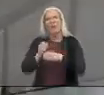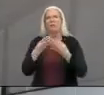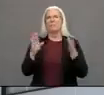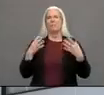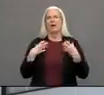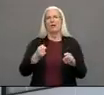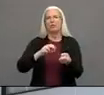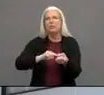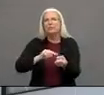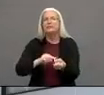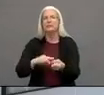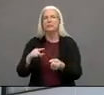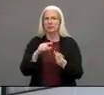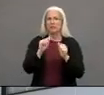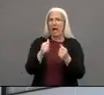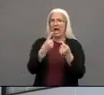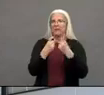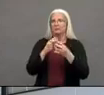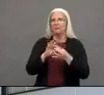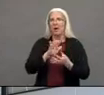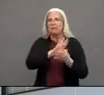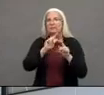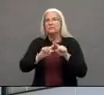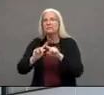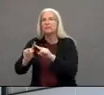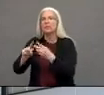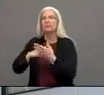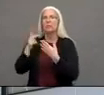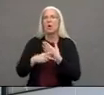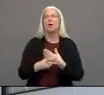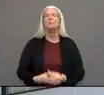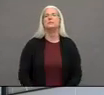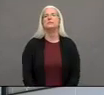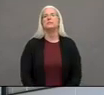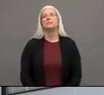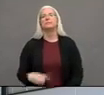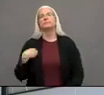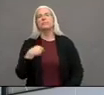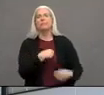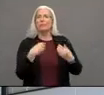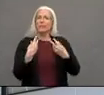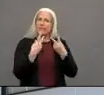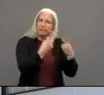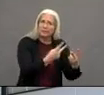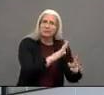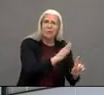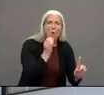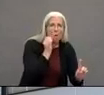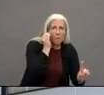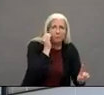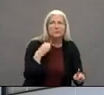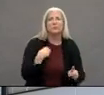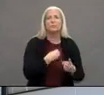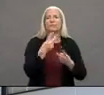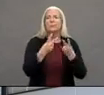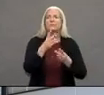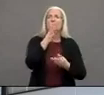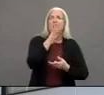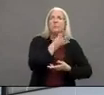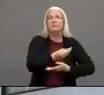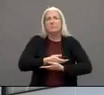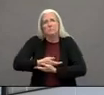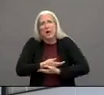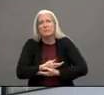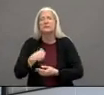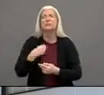like Melissa said we have nurses that do home visits we visit moms and babies we visit Calverse participants we visit adults and